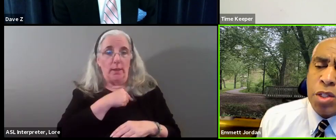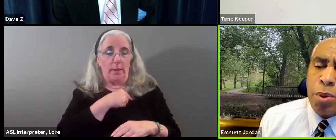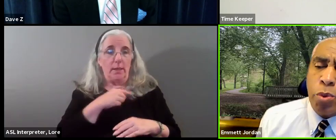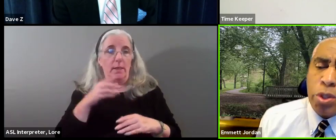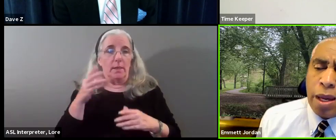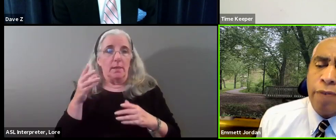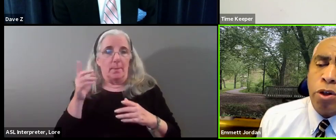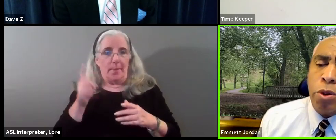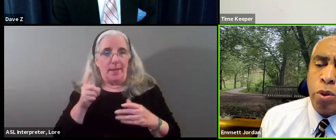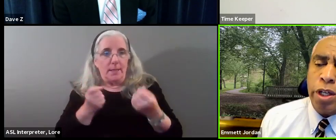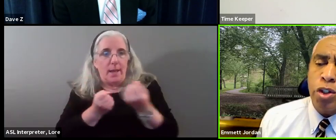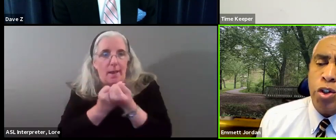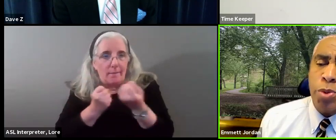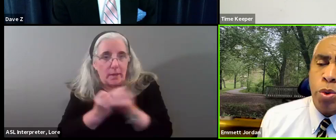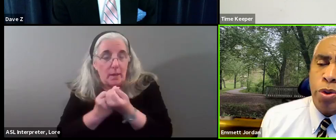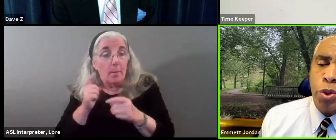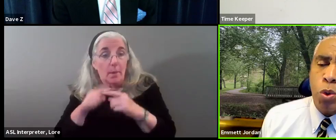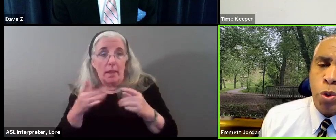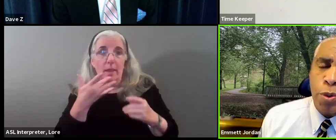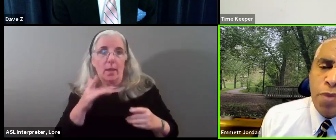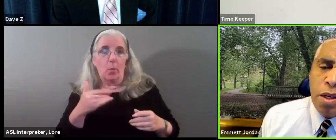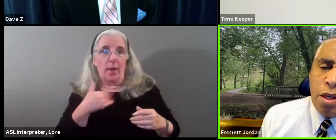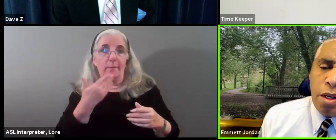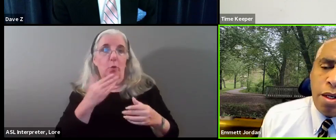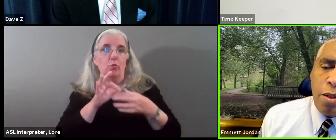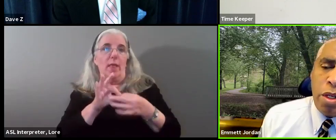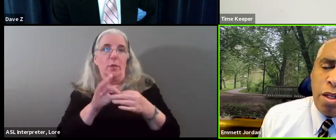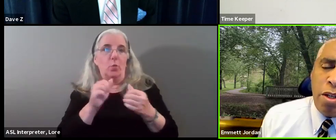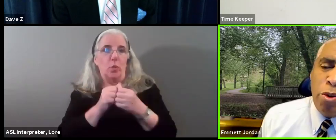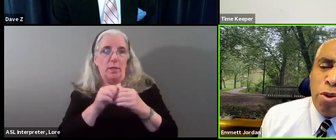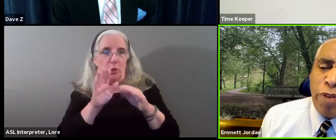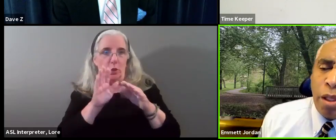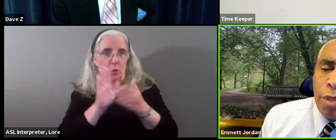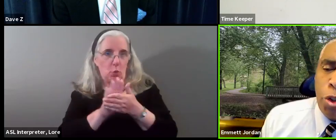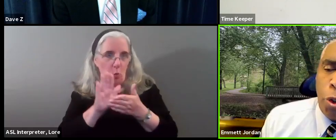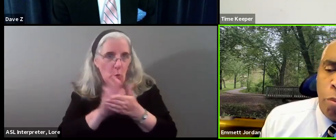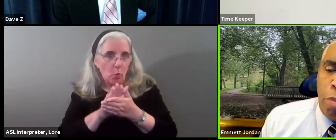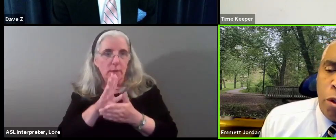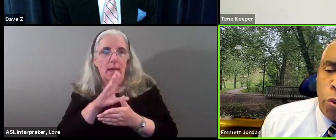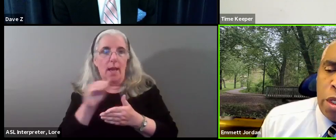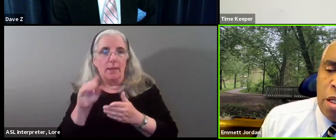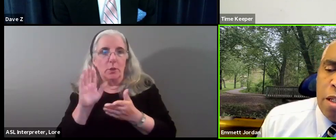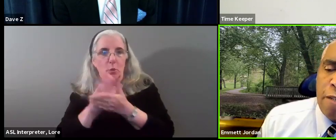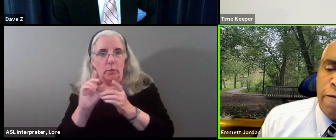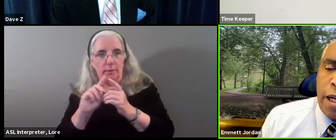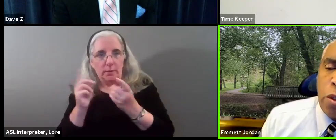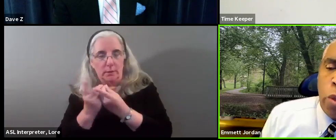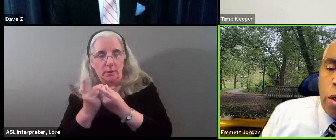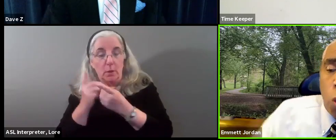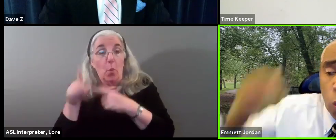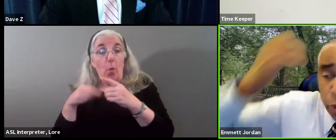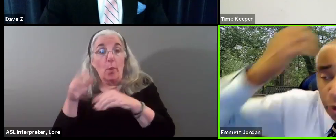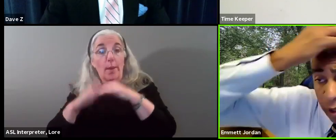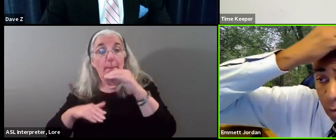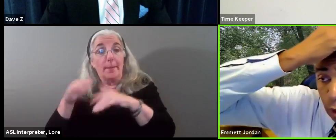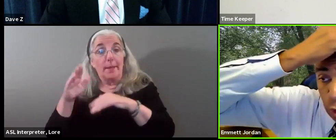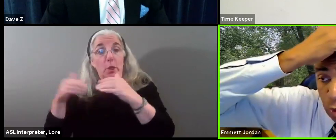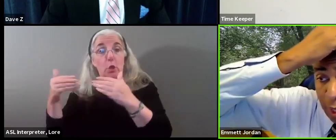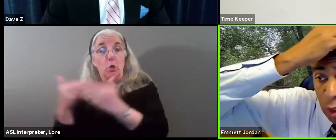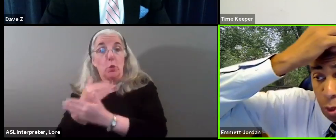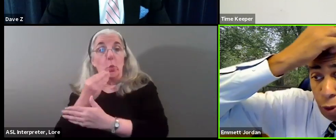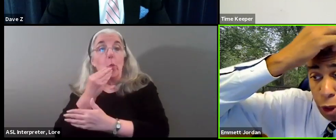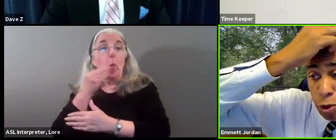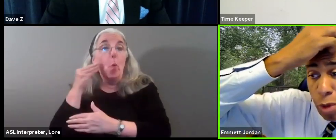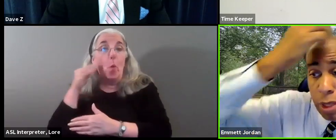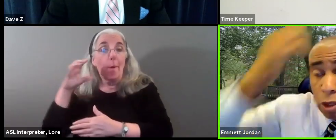advocacy, but we do have good relationships with the schools. When new developments are built, we need to find a way to hold developers